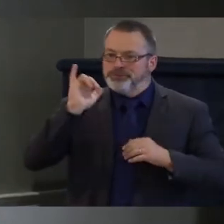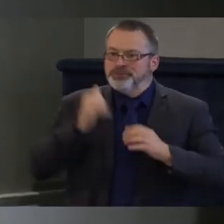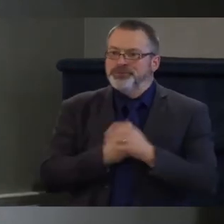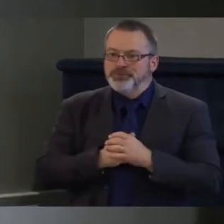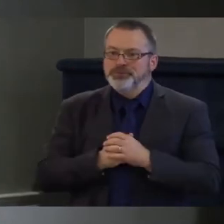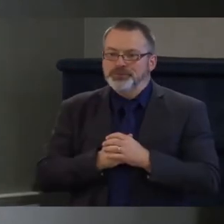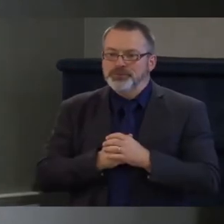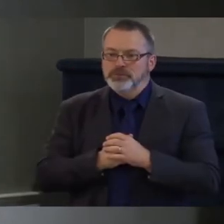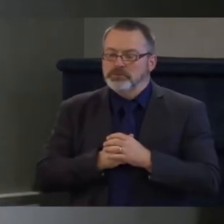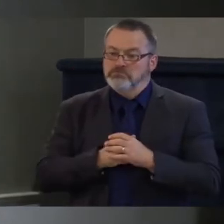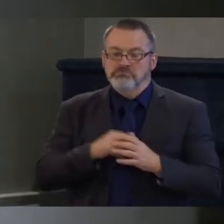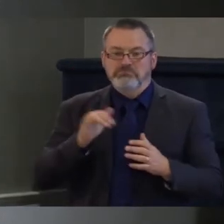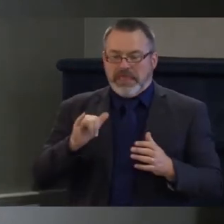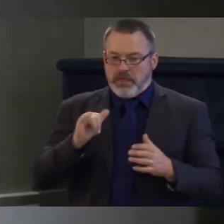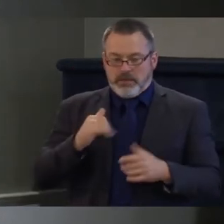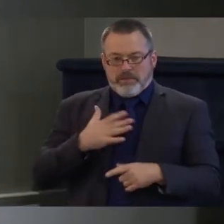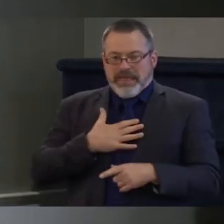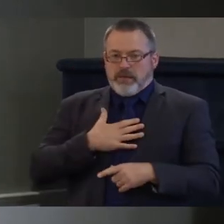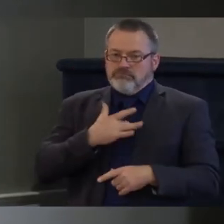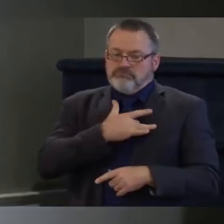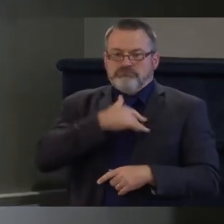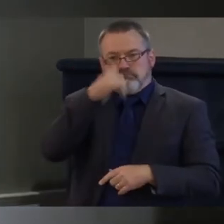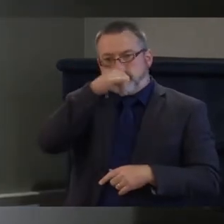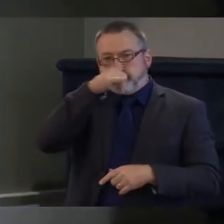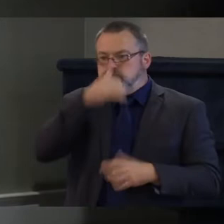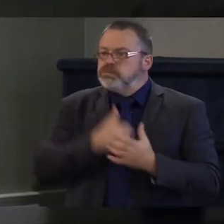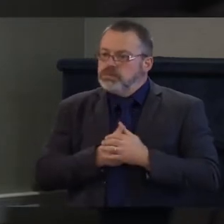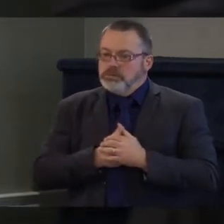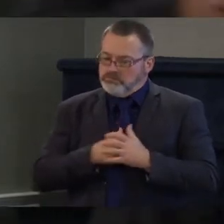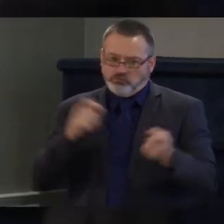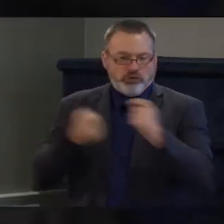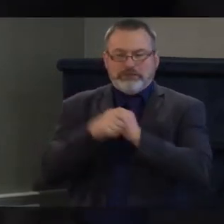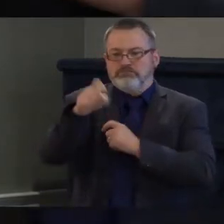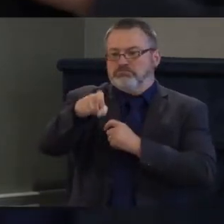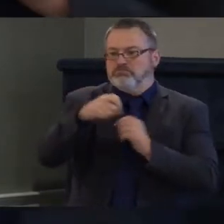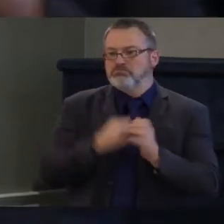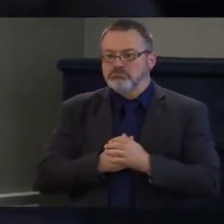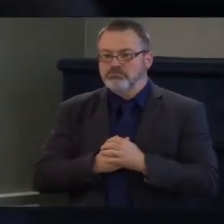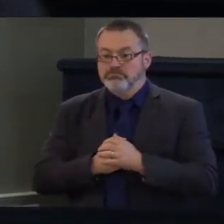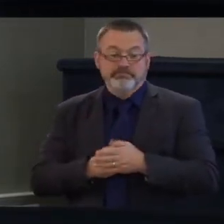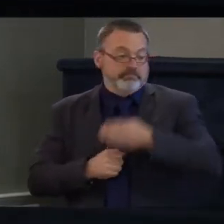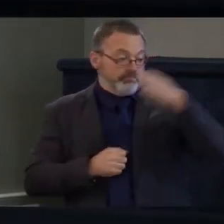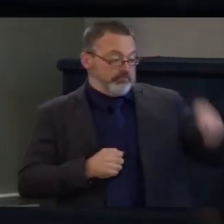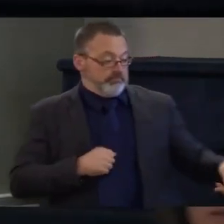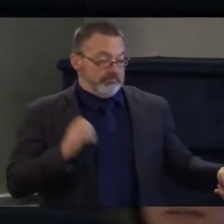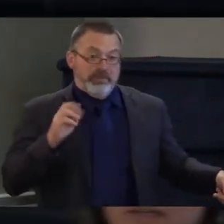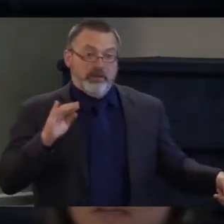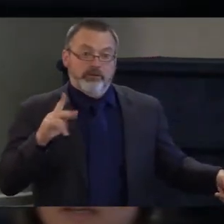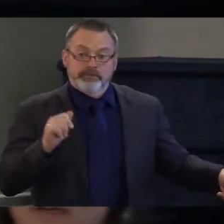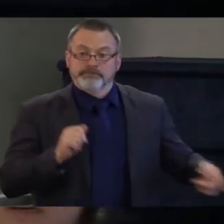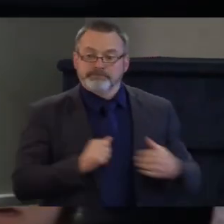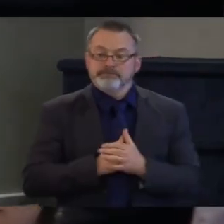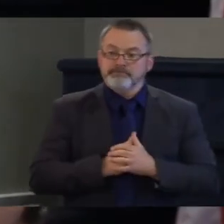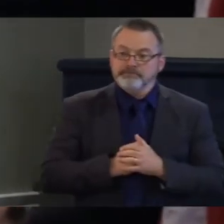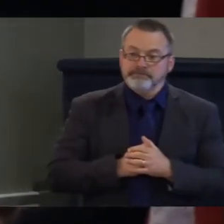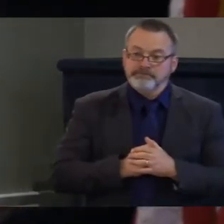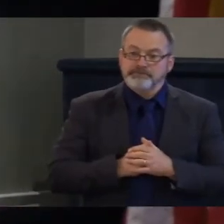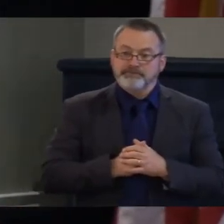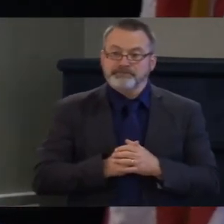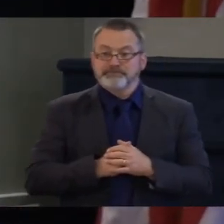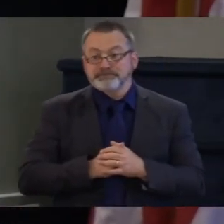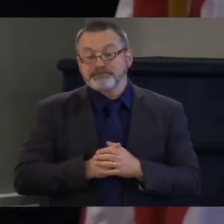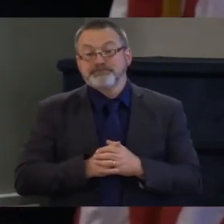personal about championing Congress. Erica Ruddick. There is a